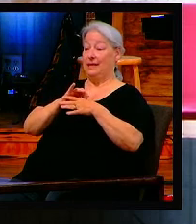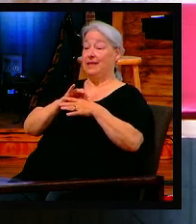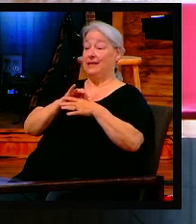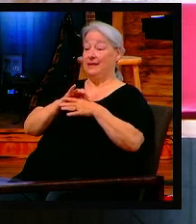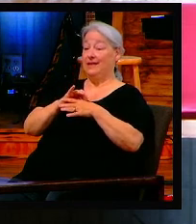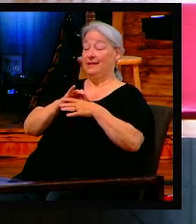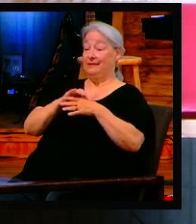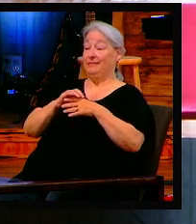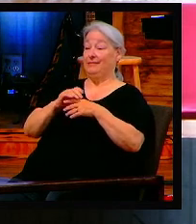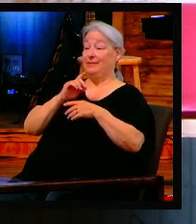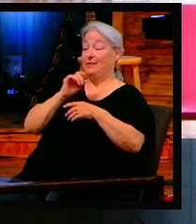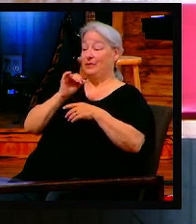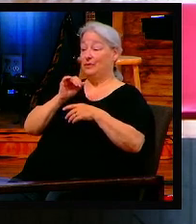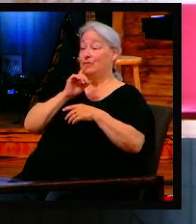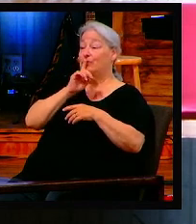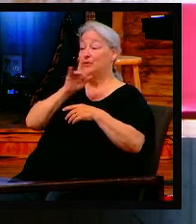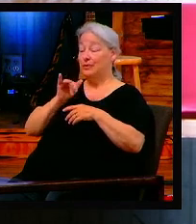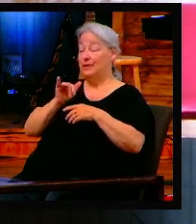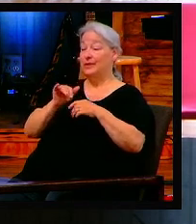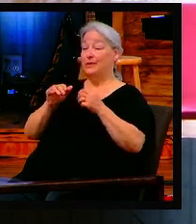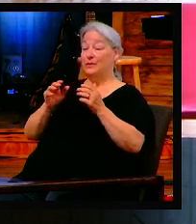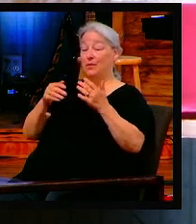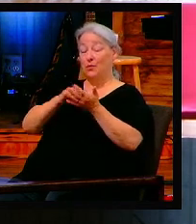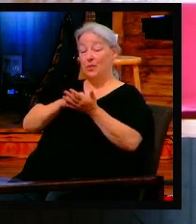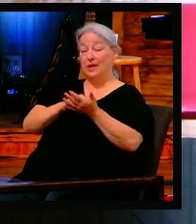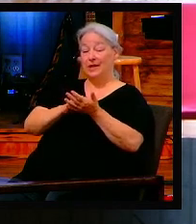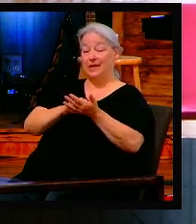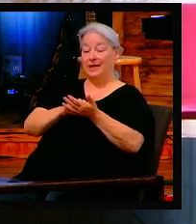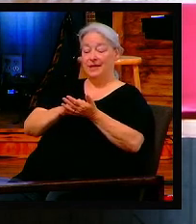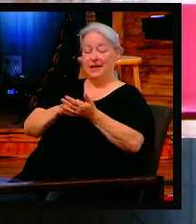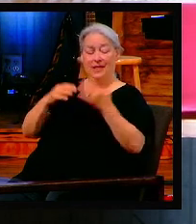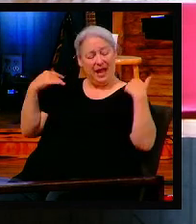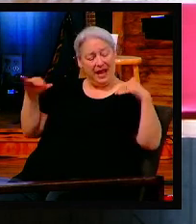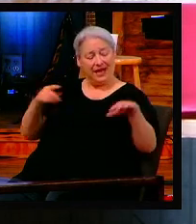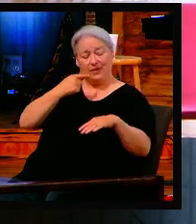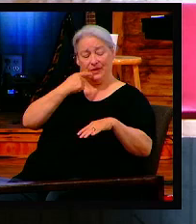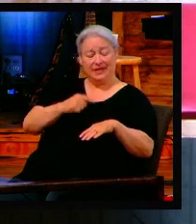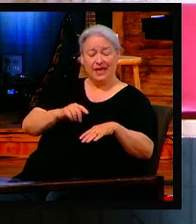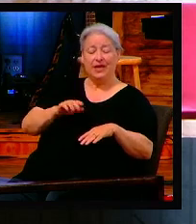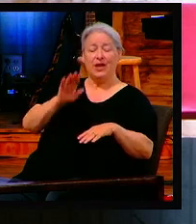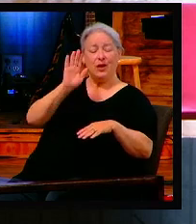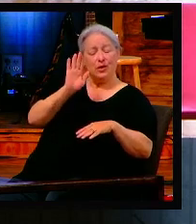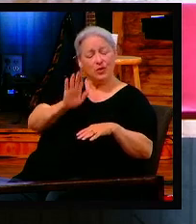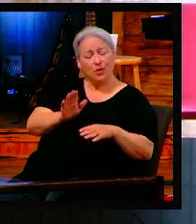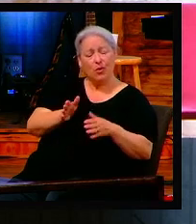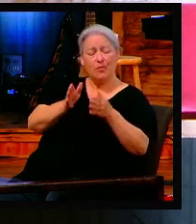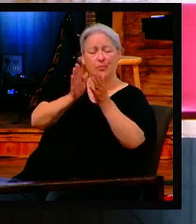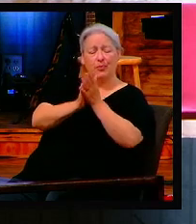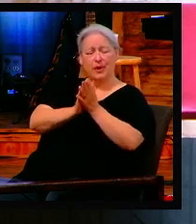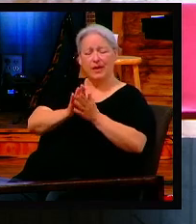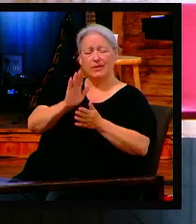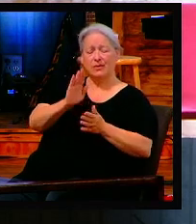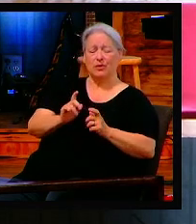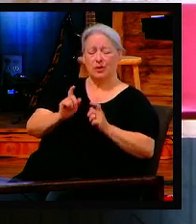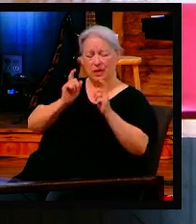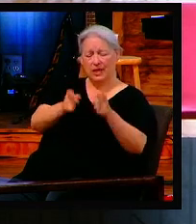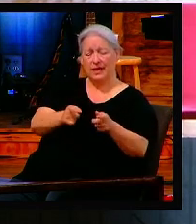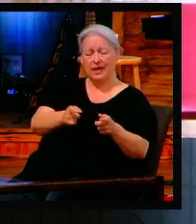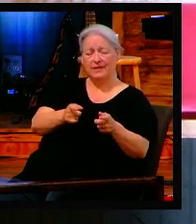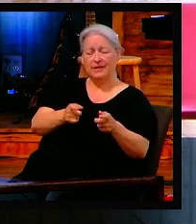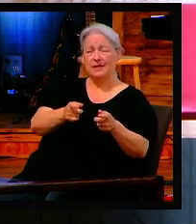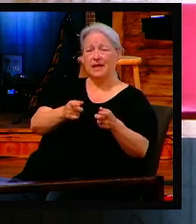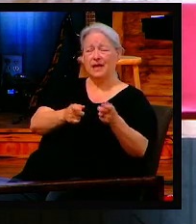up for a memorial before God. Your prayers and your alms, your money has come up. Your gifts have come up.